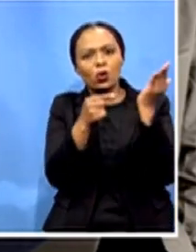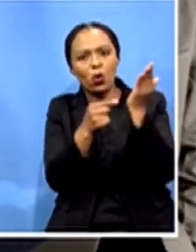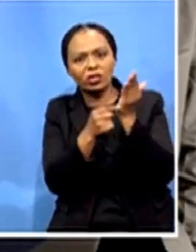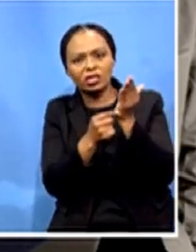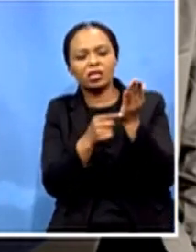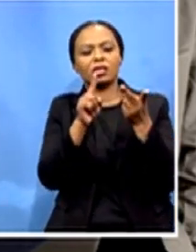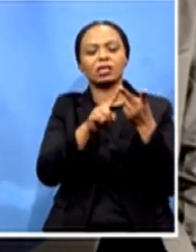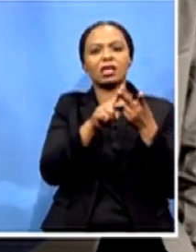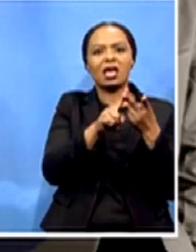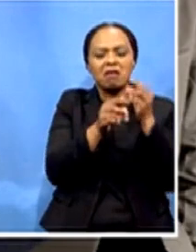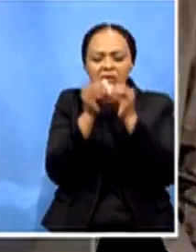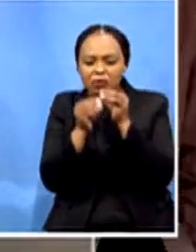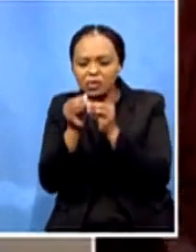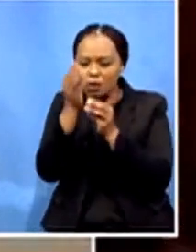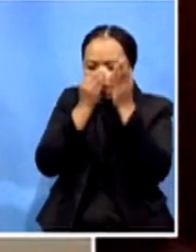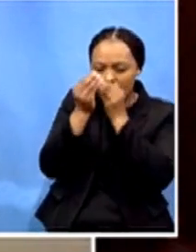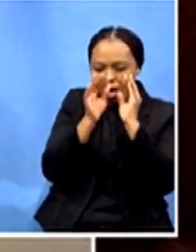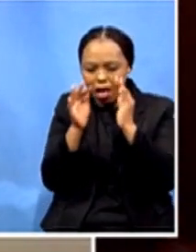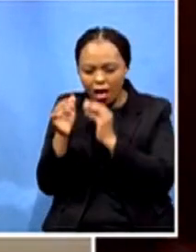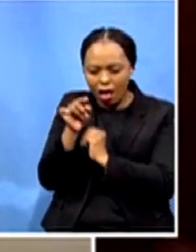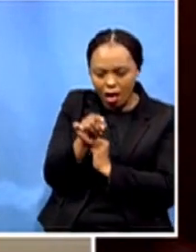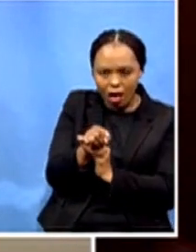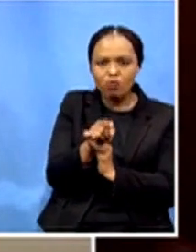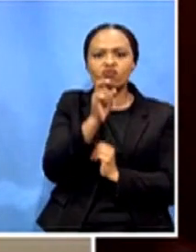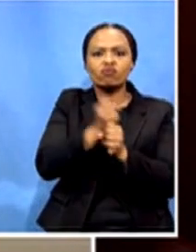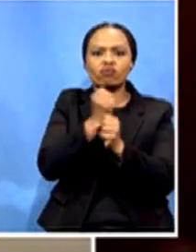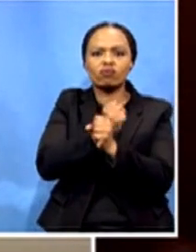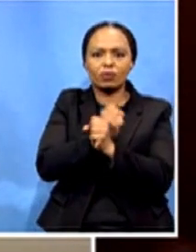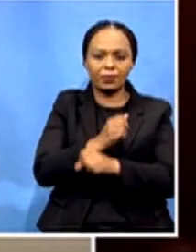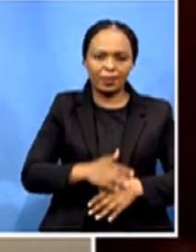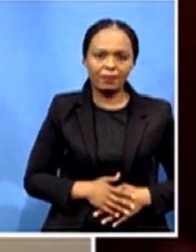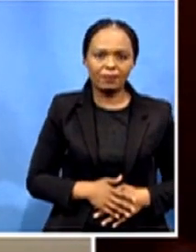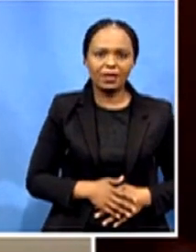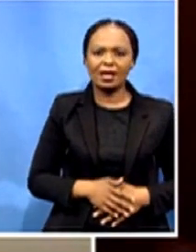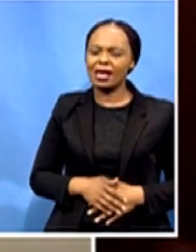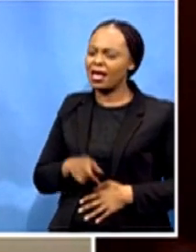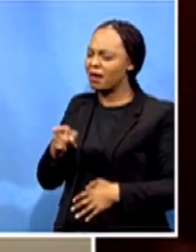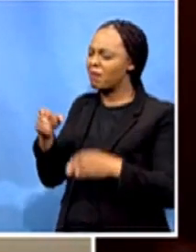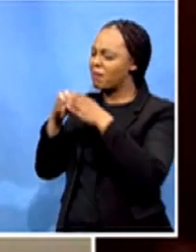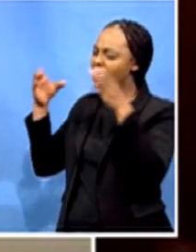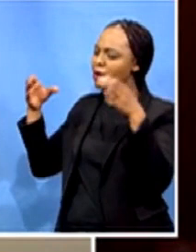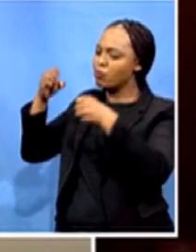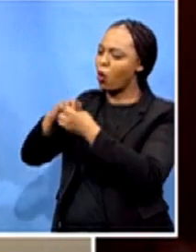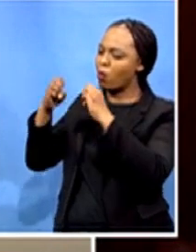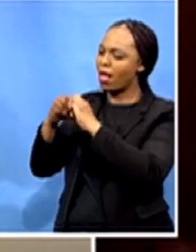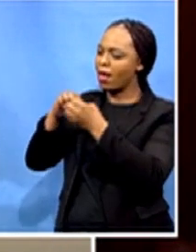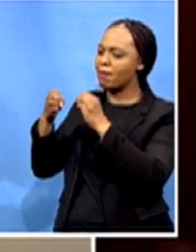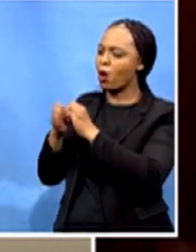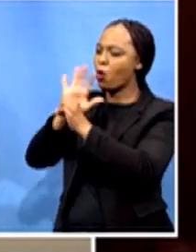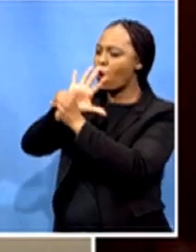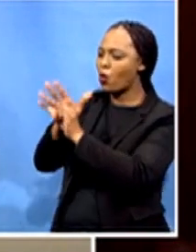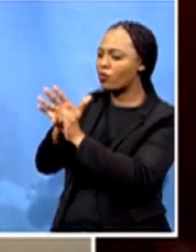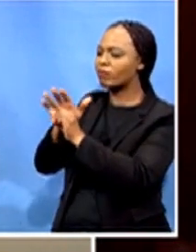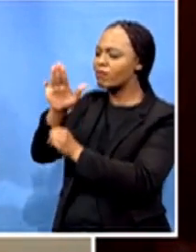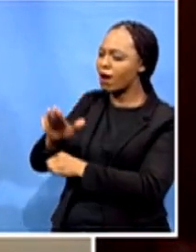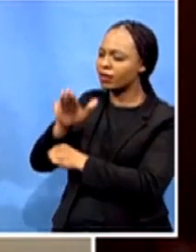it also solves another big problem in the fight against covet 19 where the uh health sector was worried